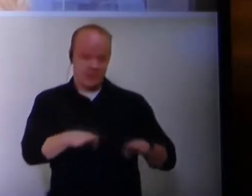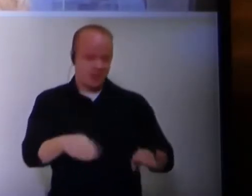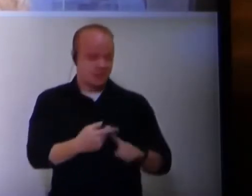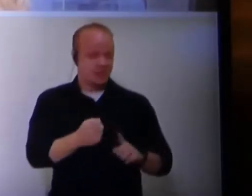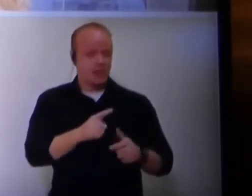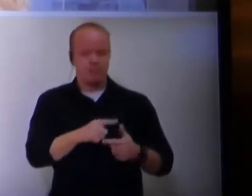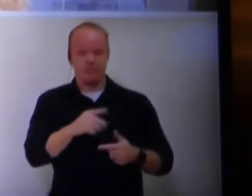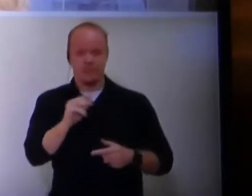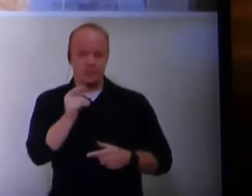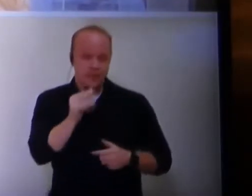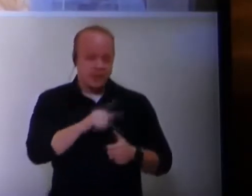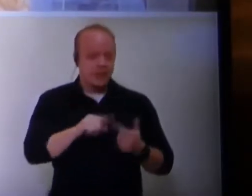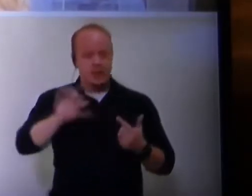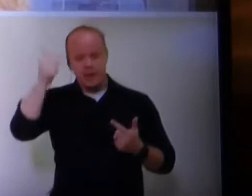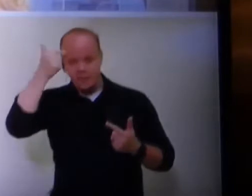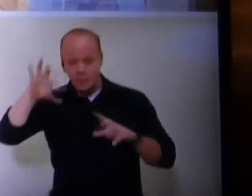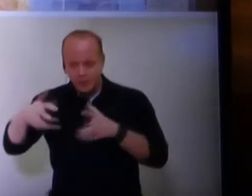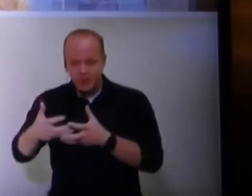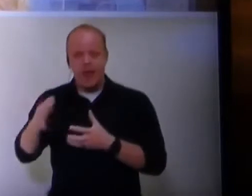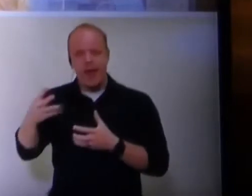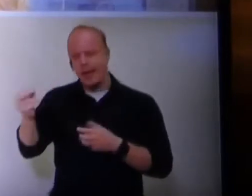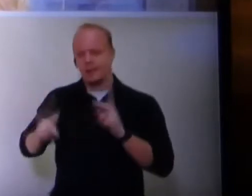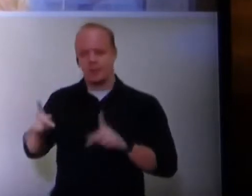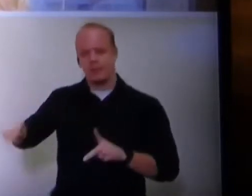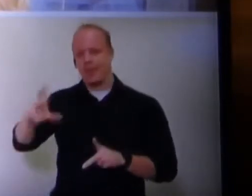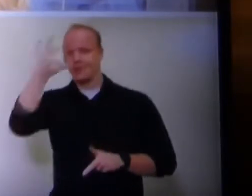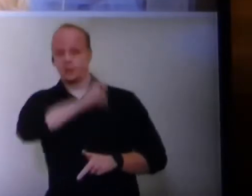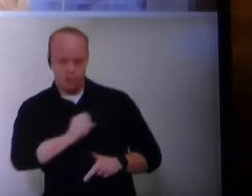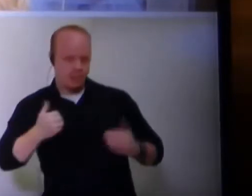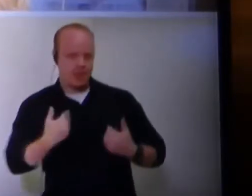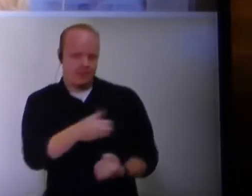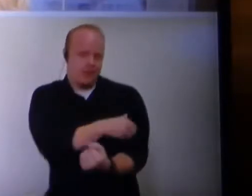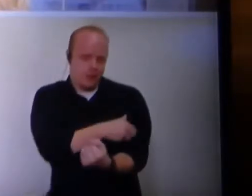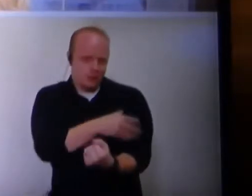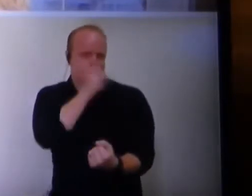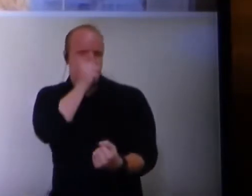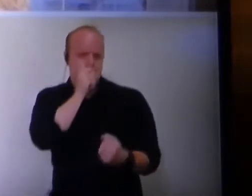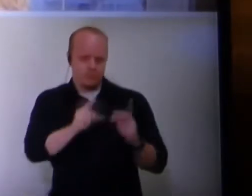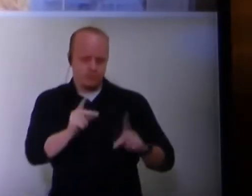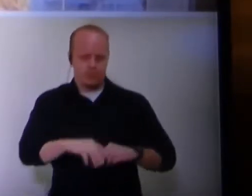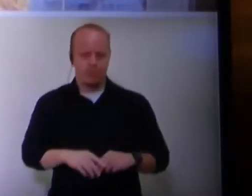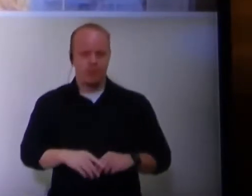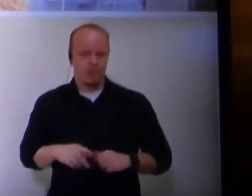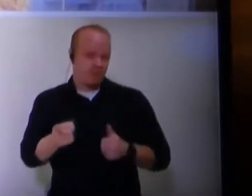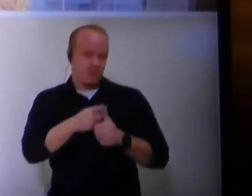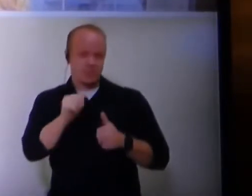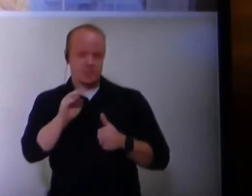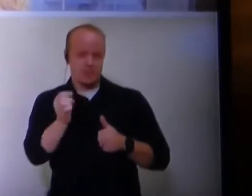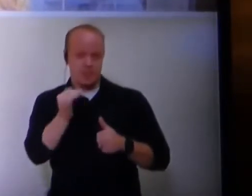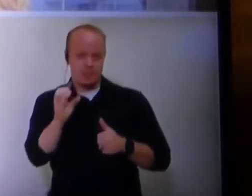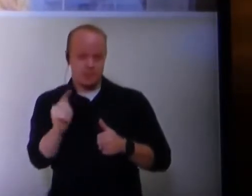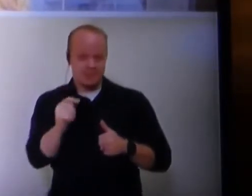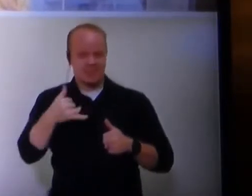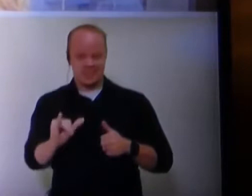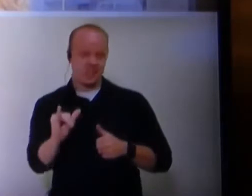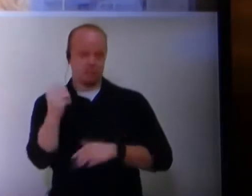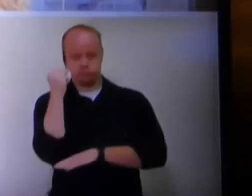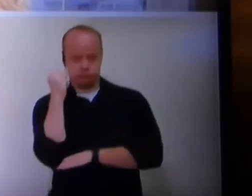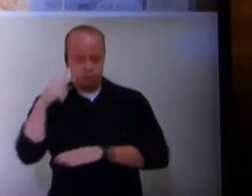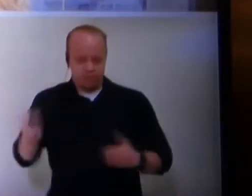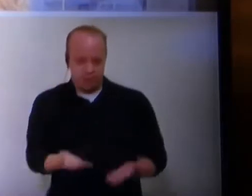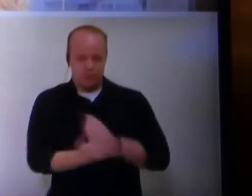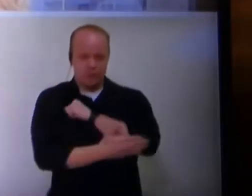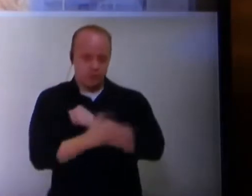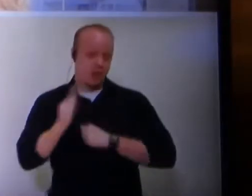media, government entities, and those who just assume they have the power to do so. The First Amendment still stands in this country. This is the freedom we have